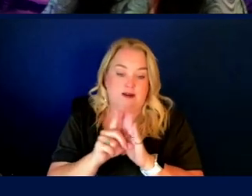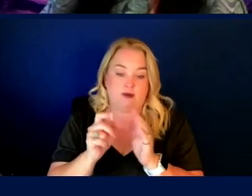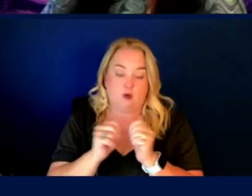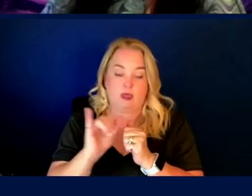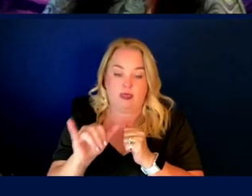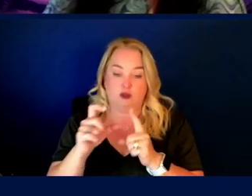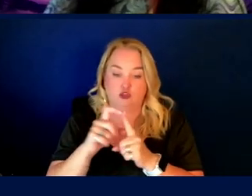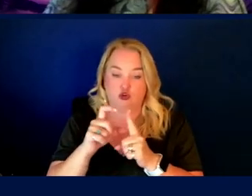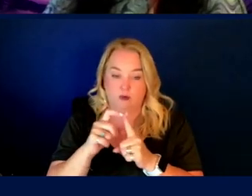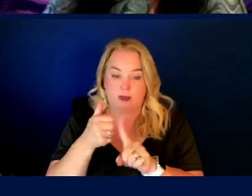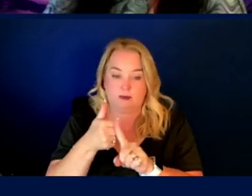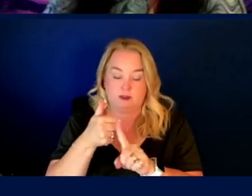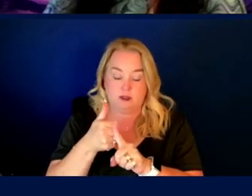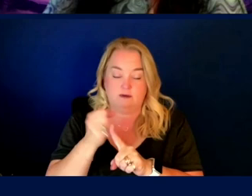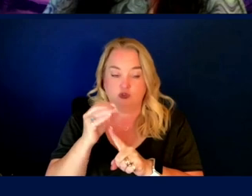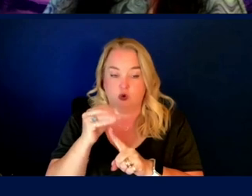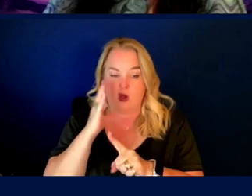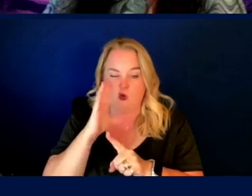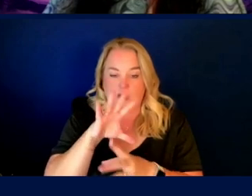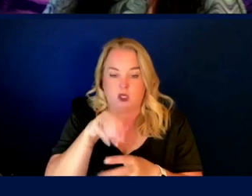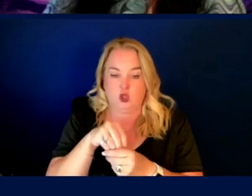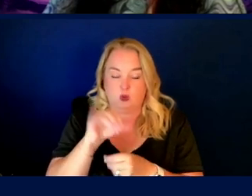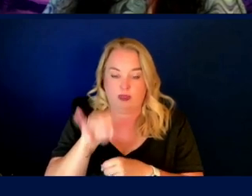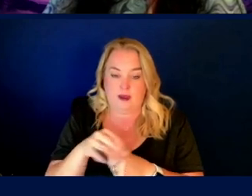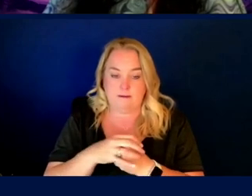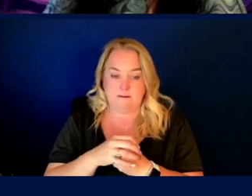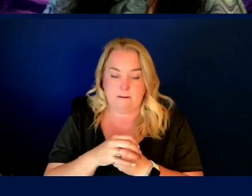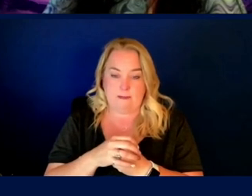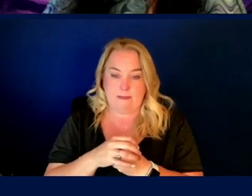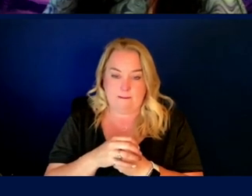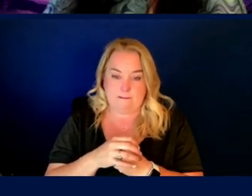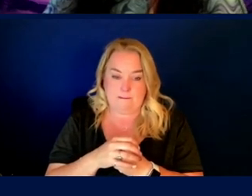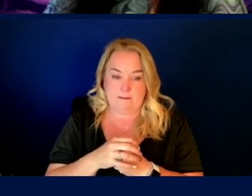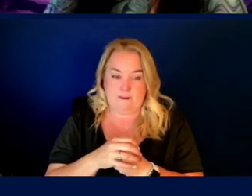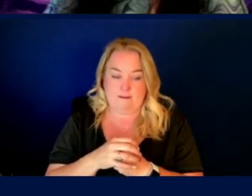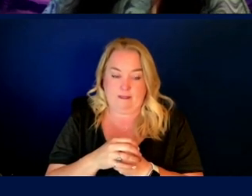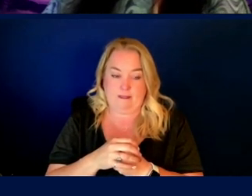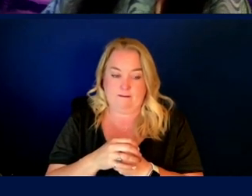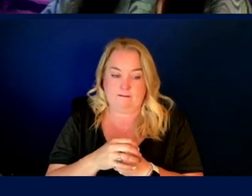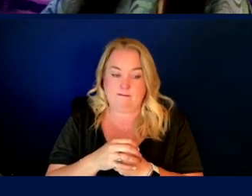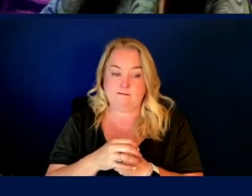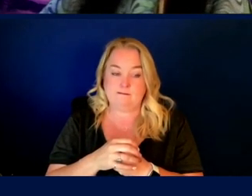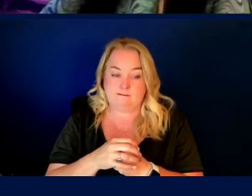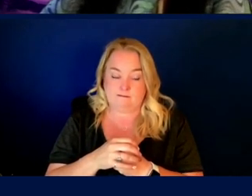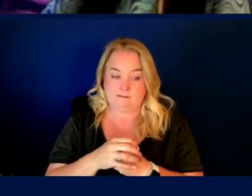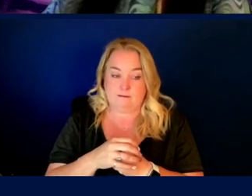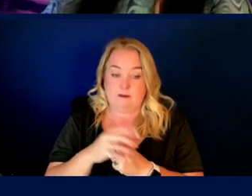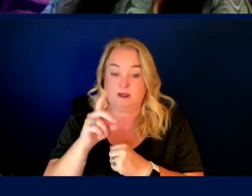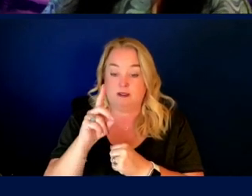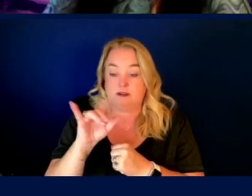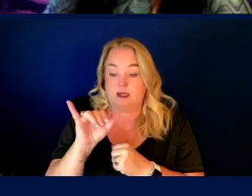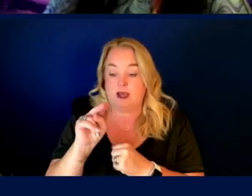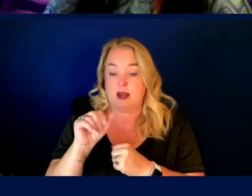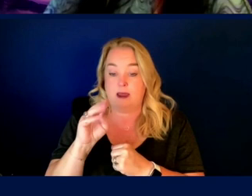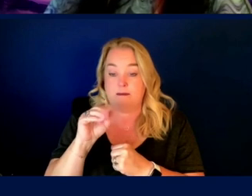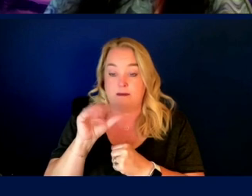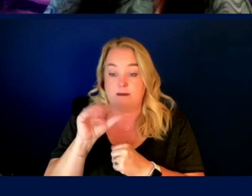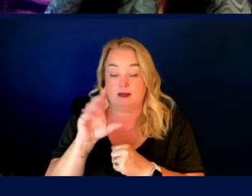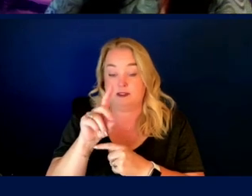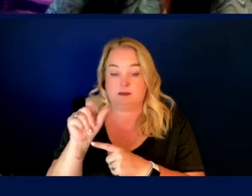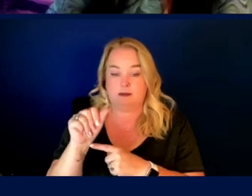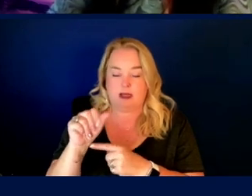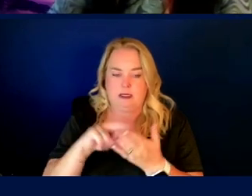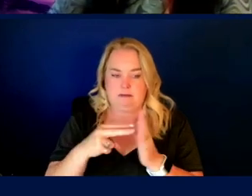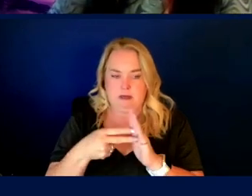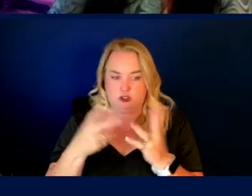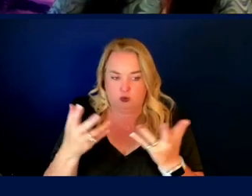term personally. I just wanted to include that while we're still on this slide and dynamic disability. What is dynamic disability? Uh,